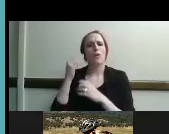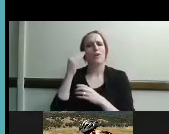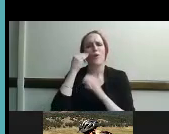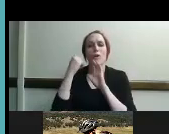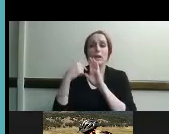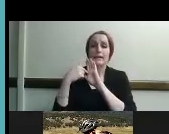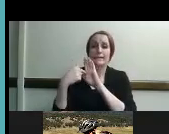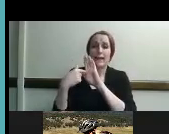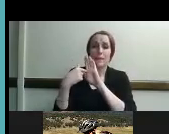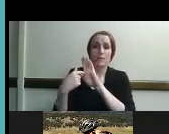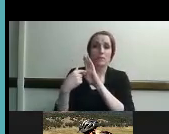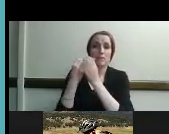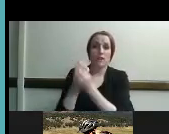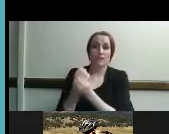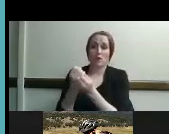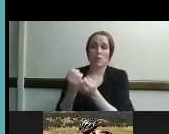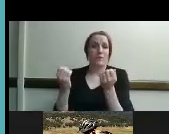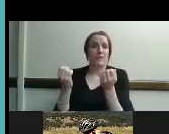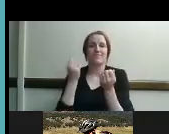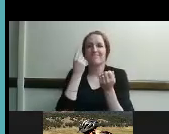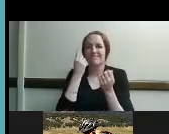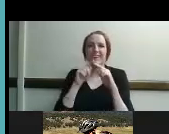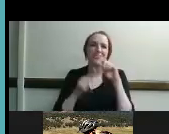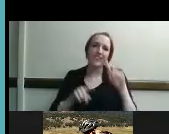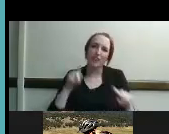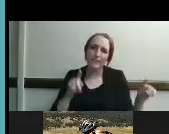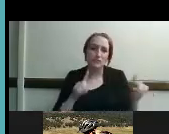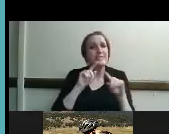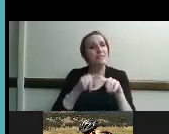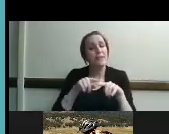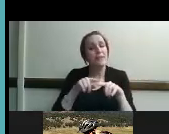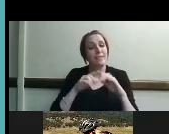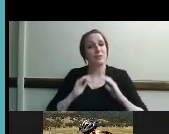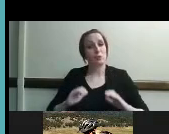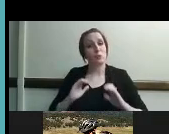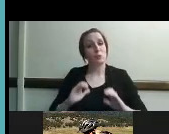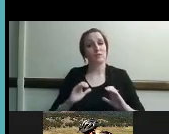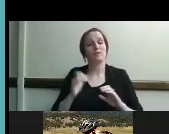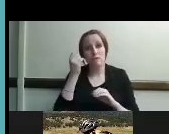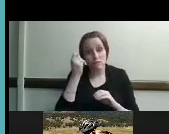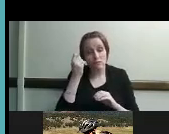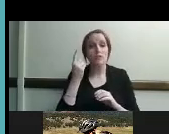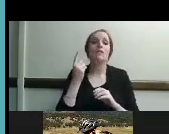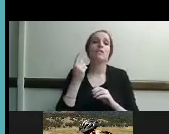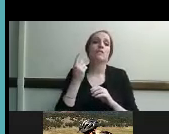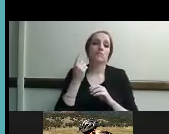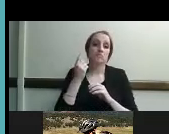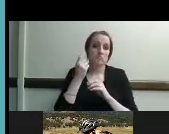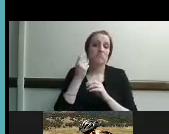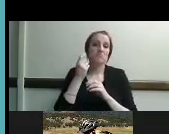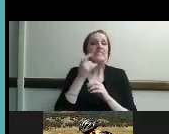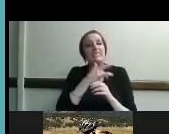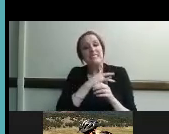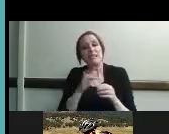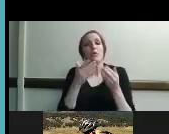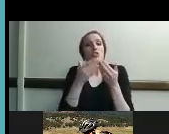much from person to person i will tell you that everybody receives one or more of the following general types of